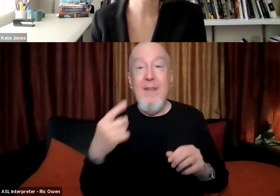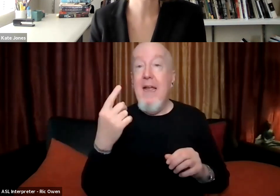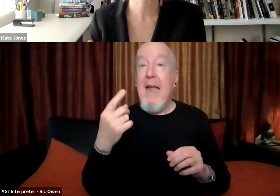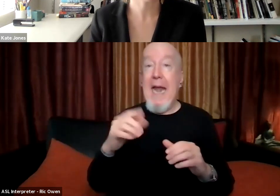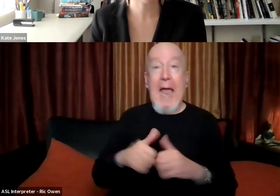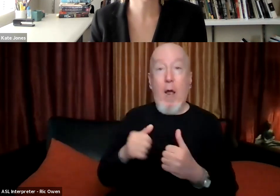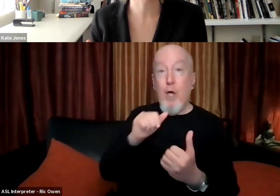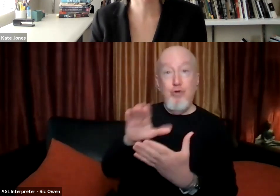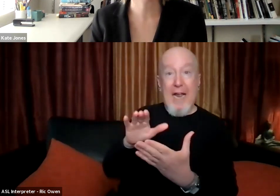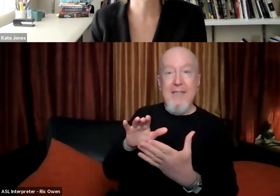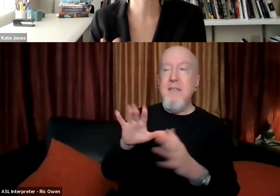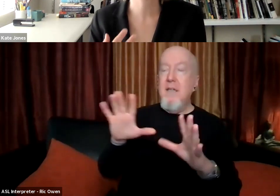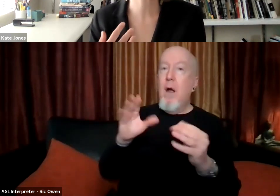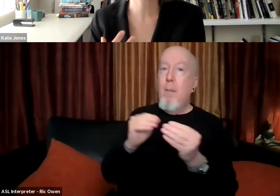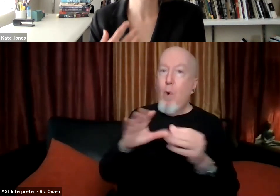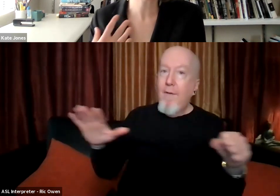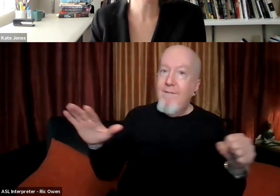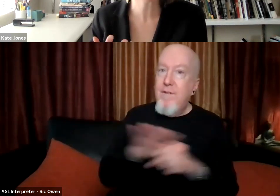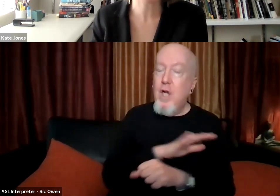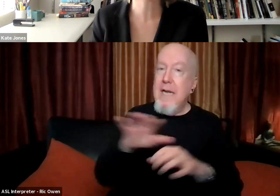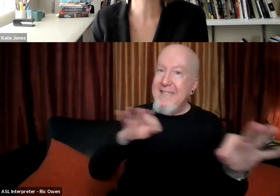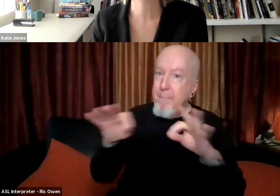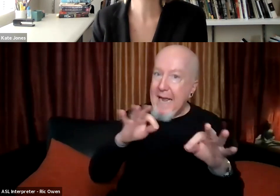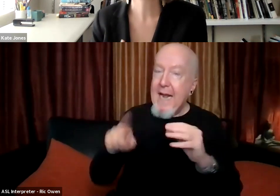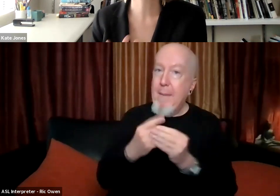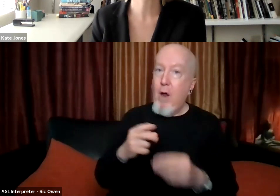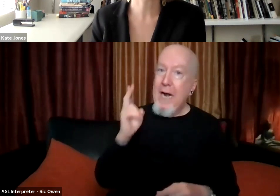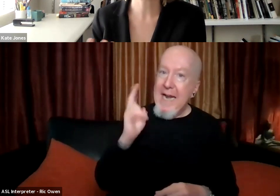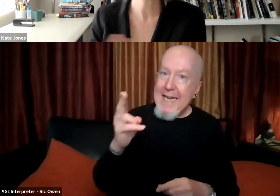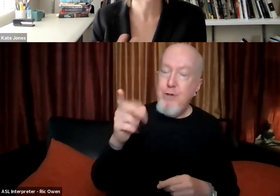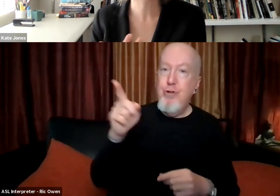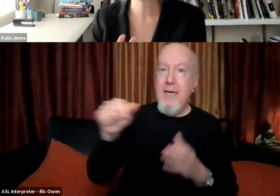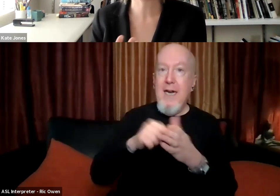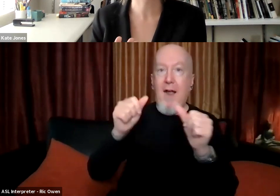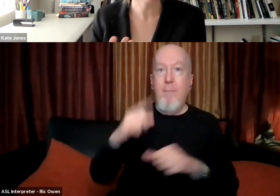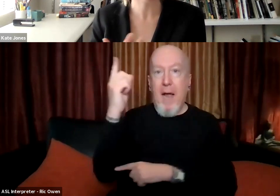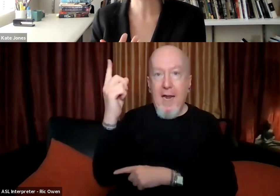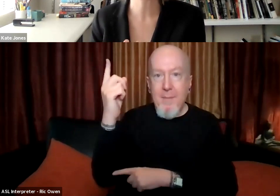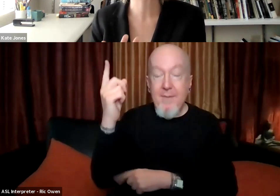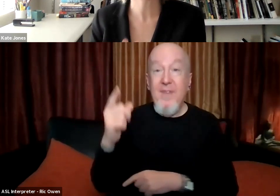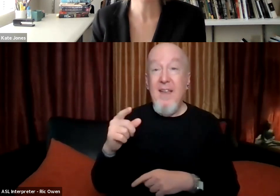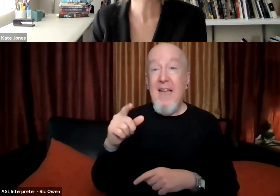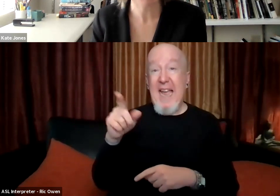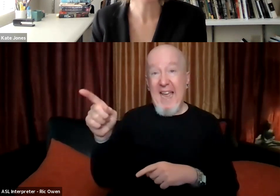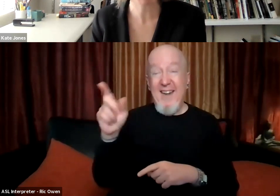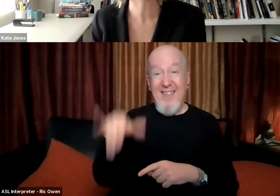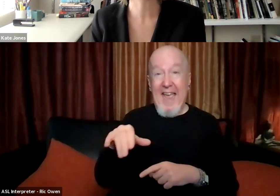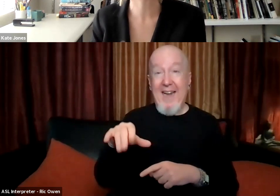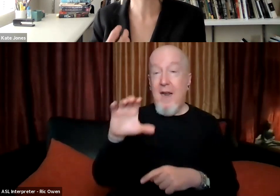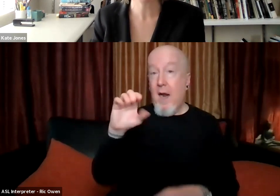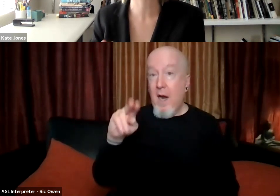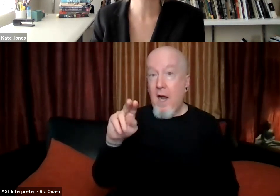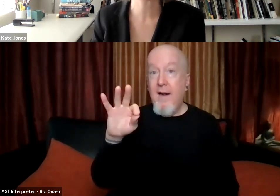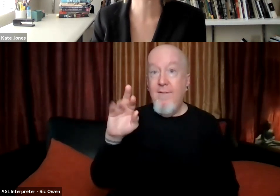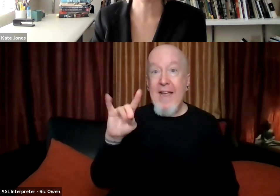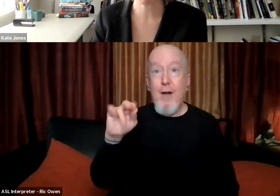fuller accounting of the history of these monuments, which, which really does mean revealing, I mean, the case of the Confederate monuments, it's really not ambiguous.